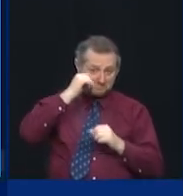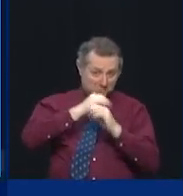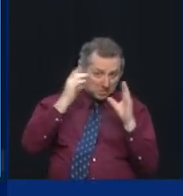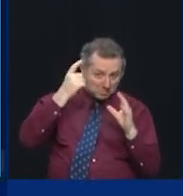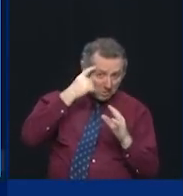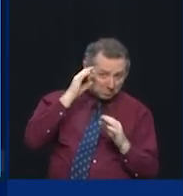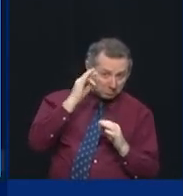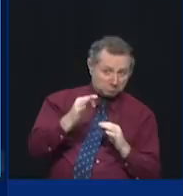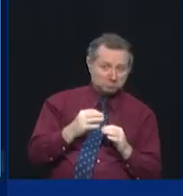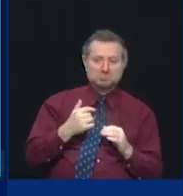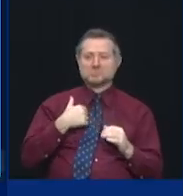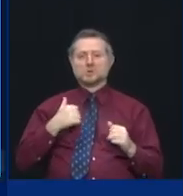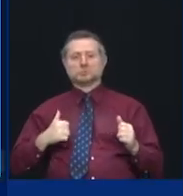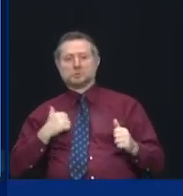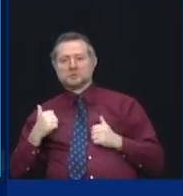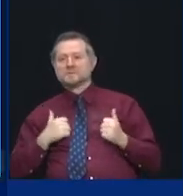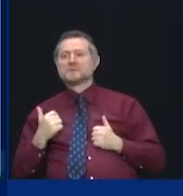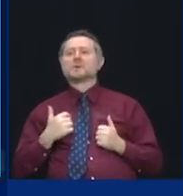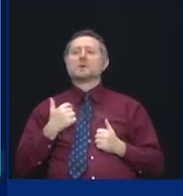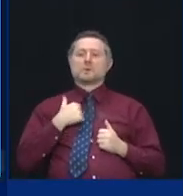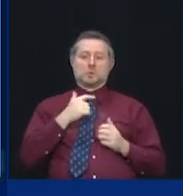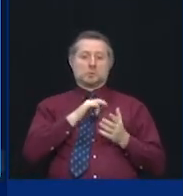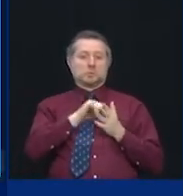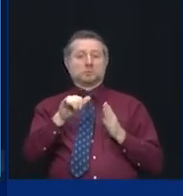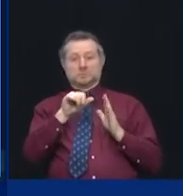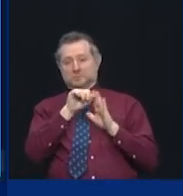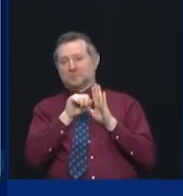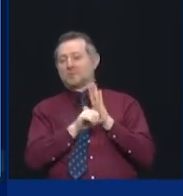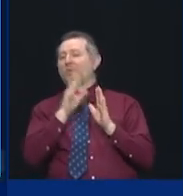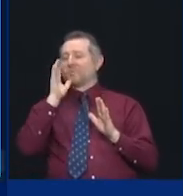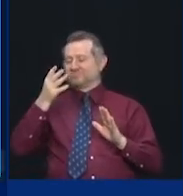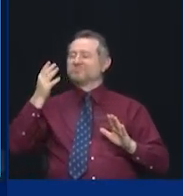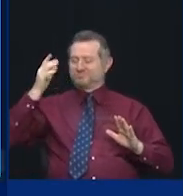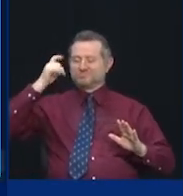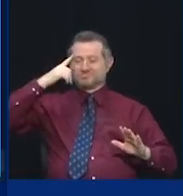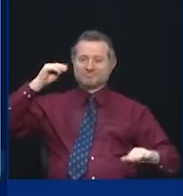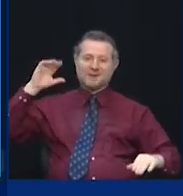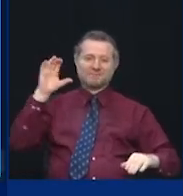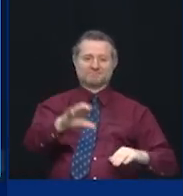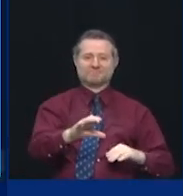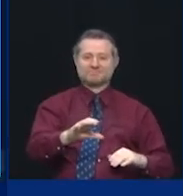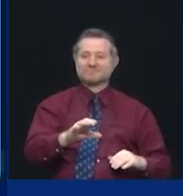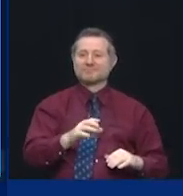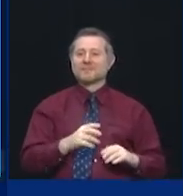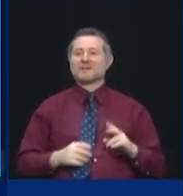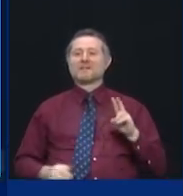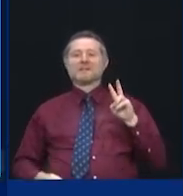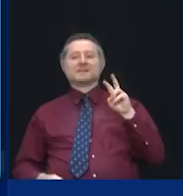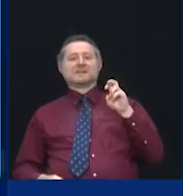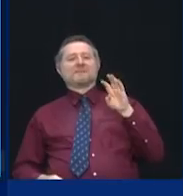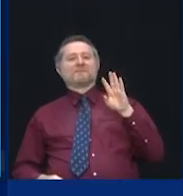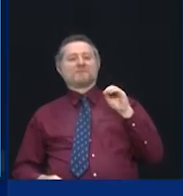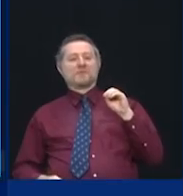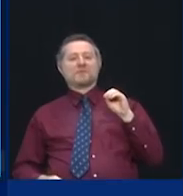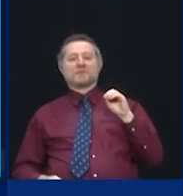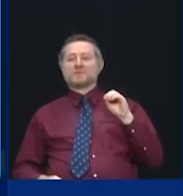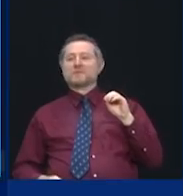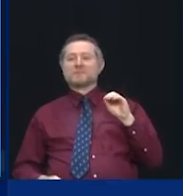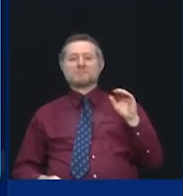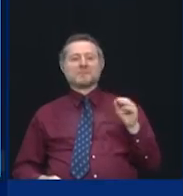the state of New York will fund it. And we have $750 million available to do that. But